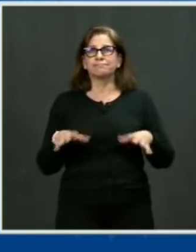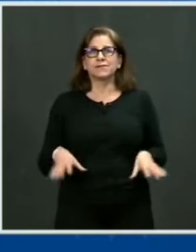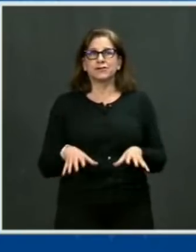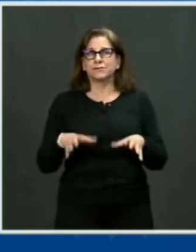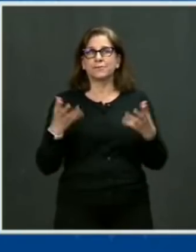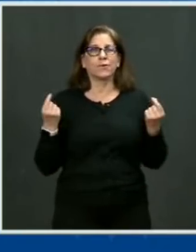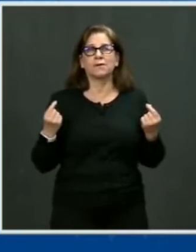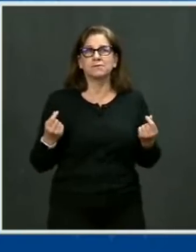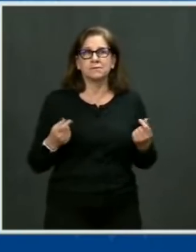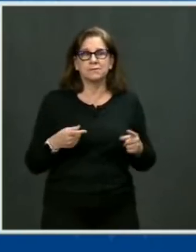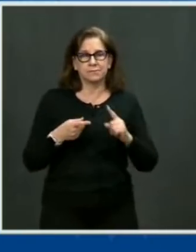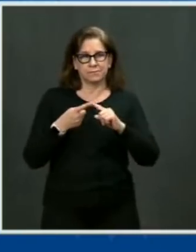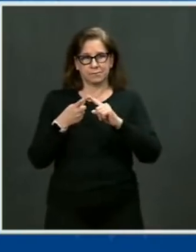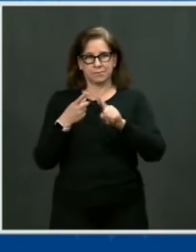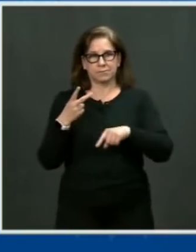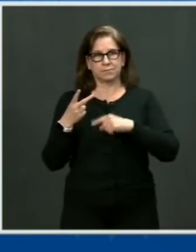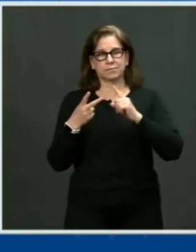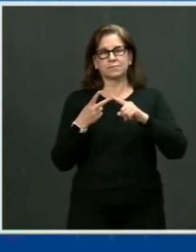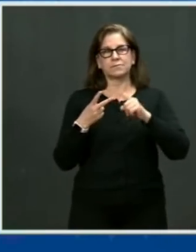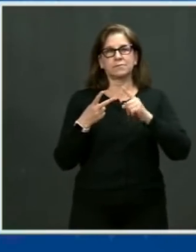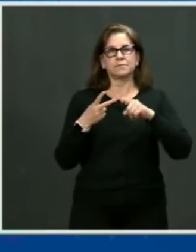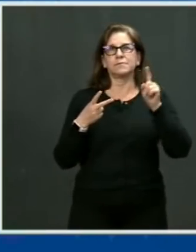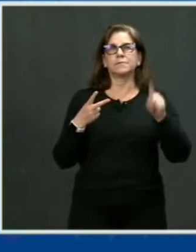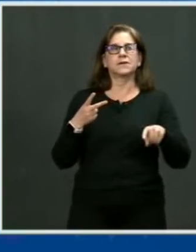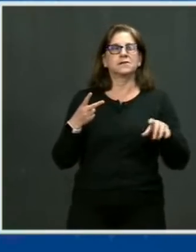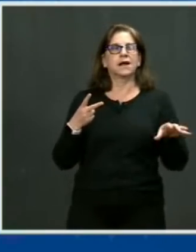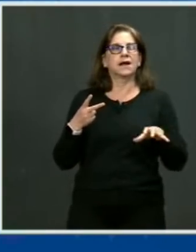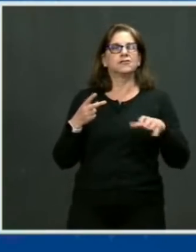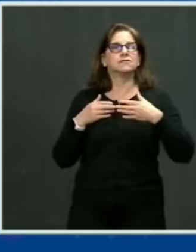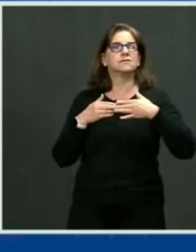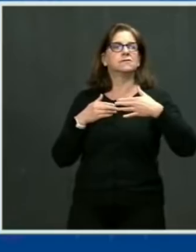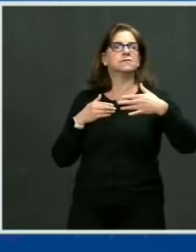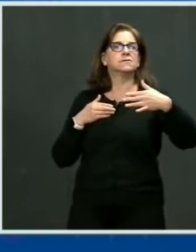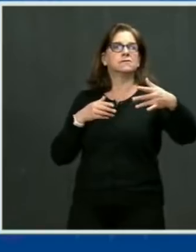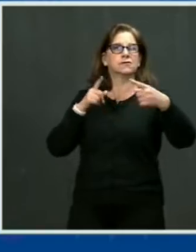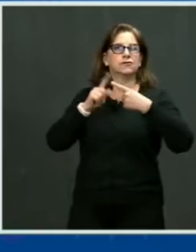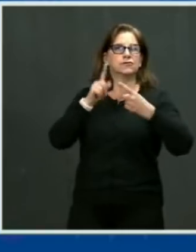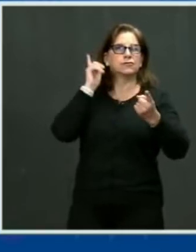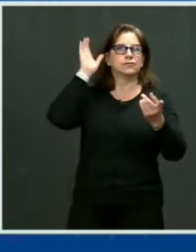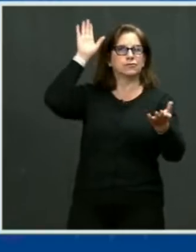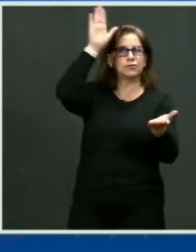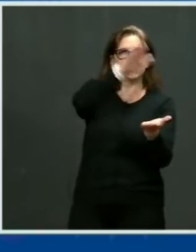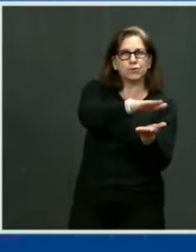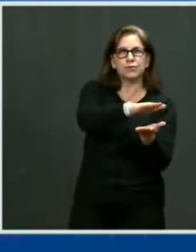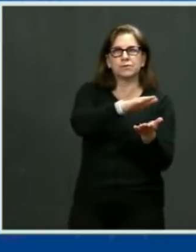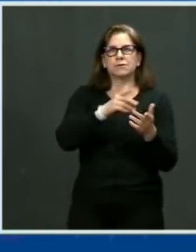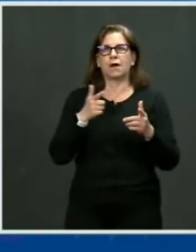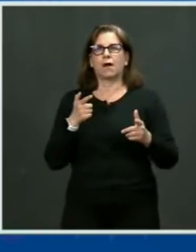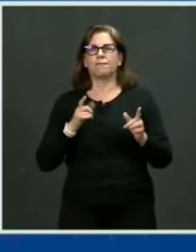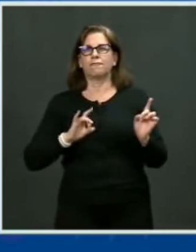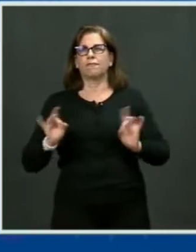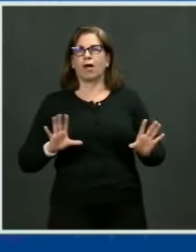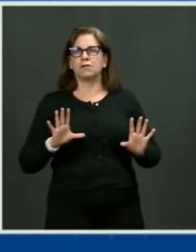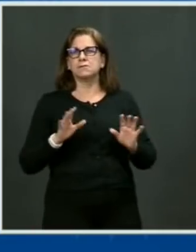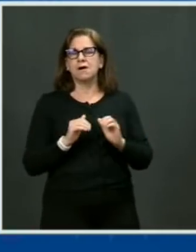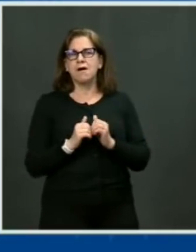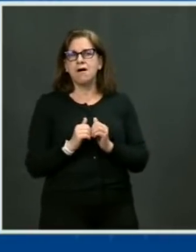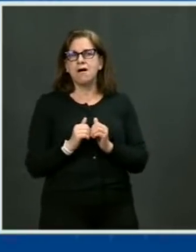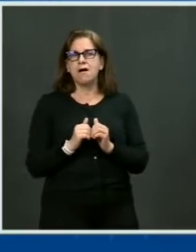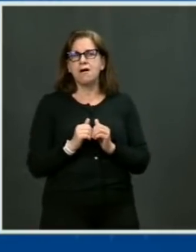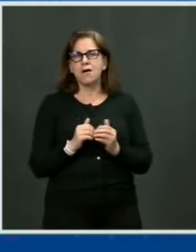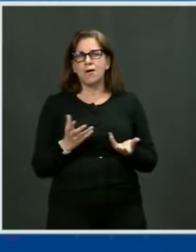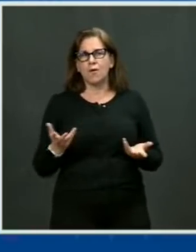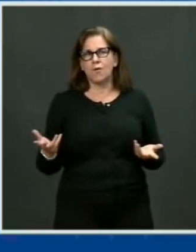be taken going forward to curb the epidemic of gun violence. I asked the Attorney General and his team